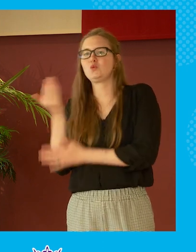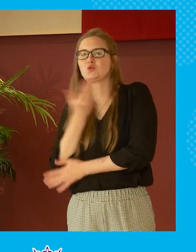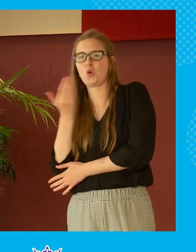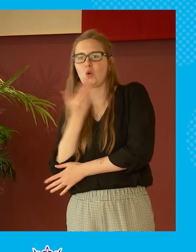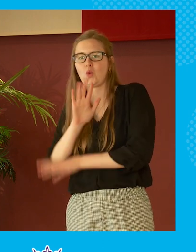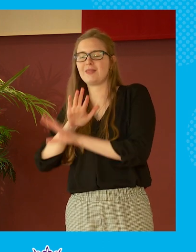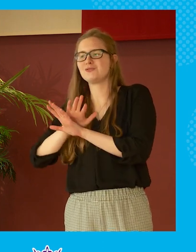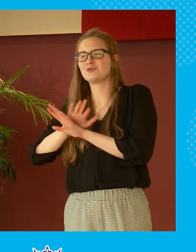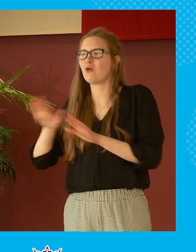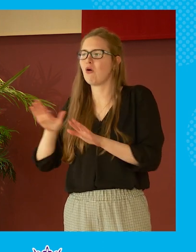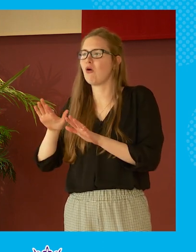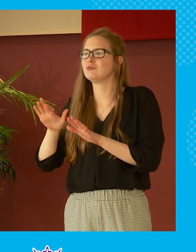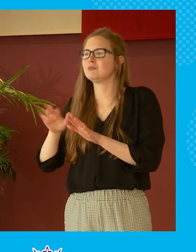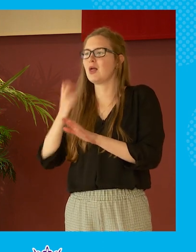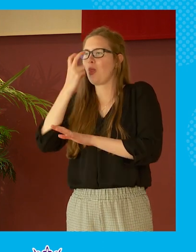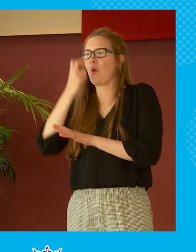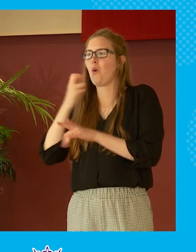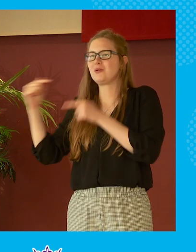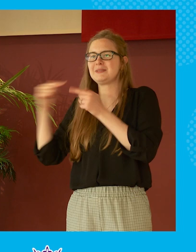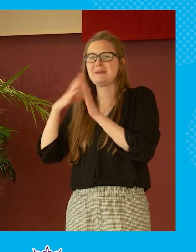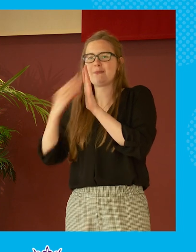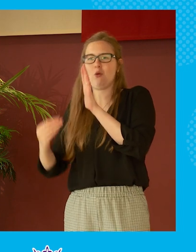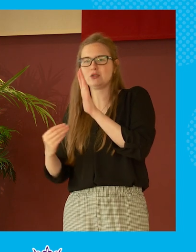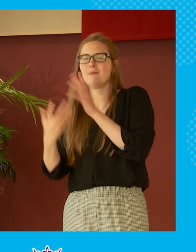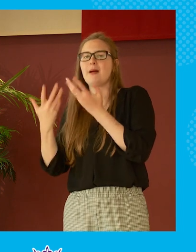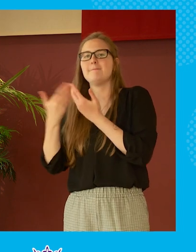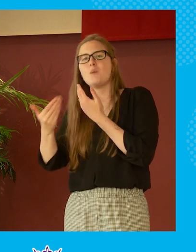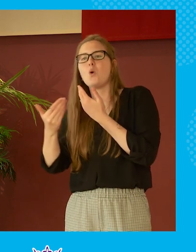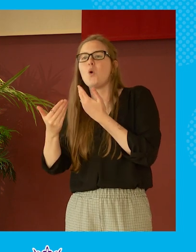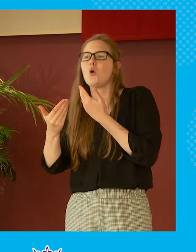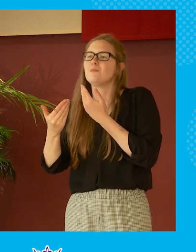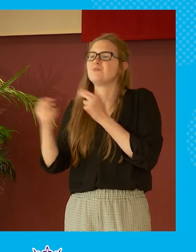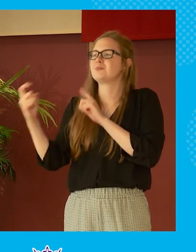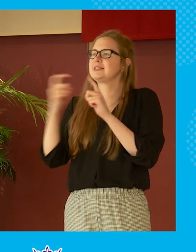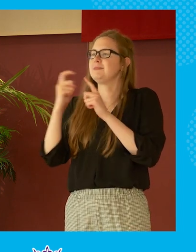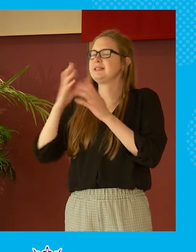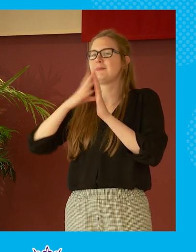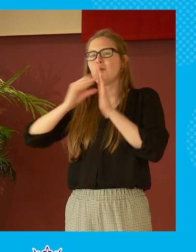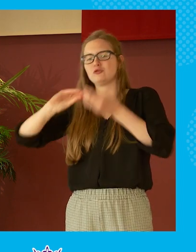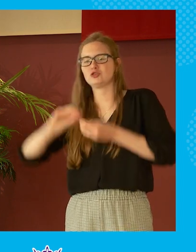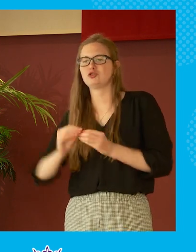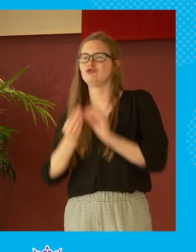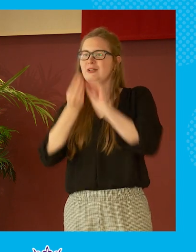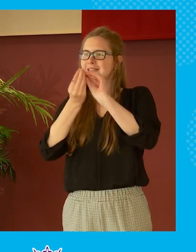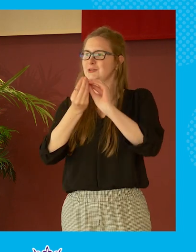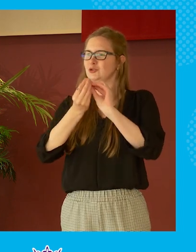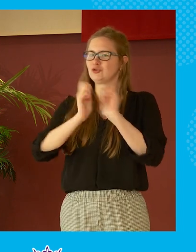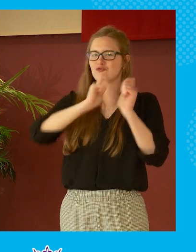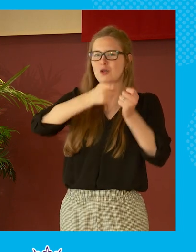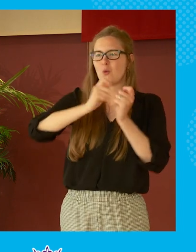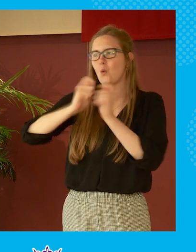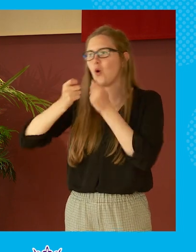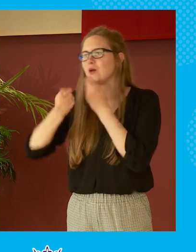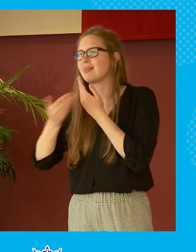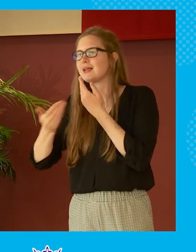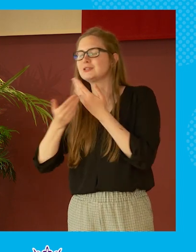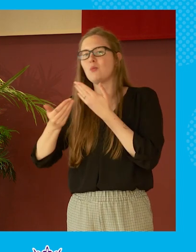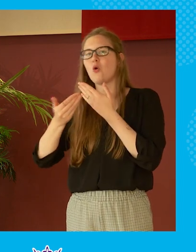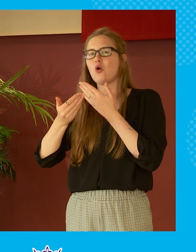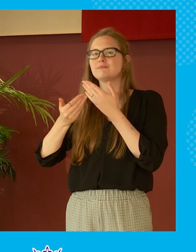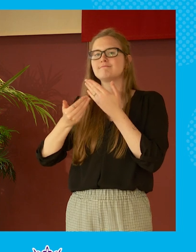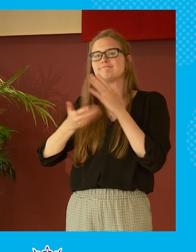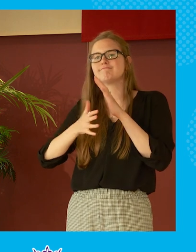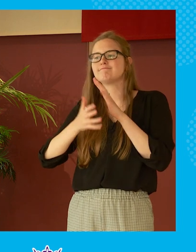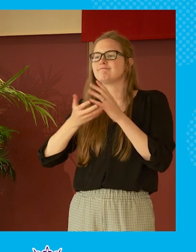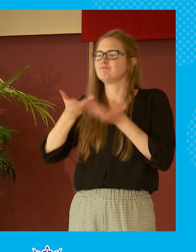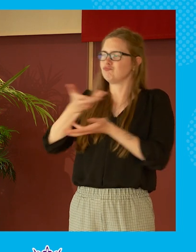that's not on the old debating model but that's on a on a debating model that does create those those rewards around more reasoned